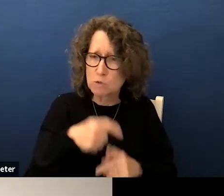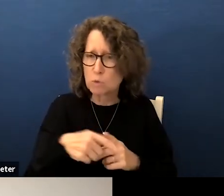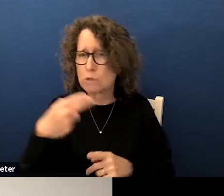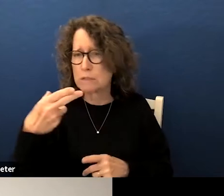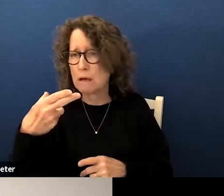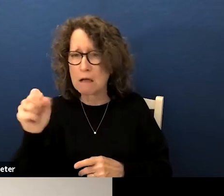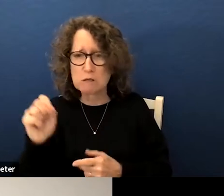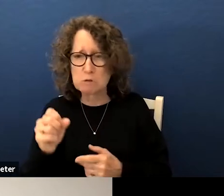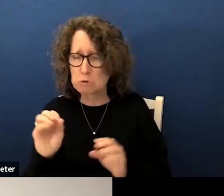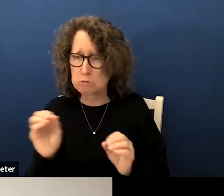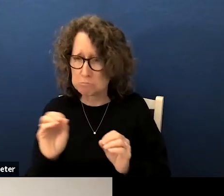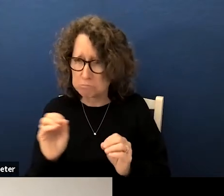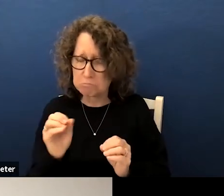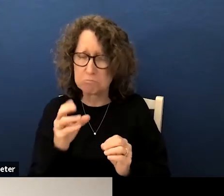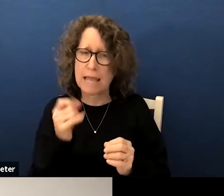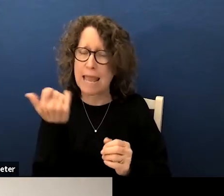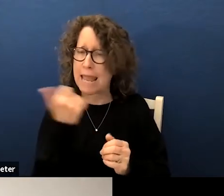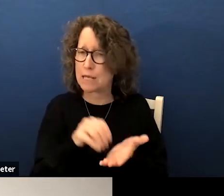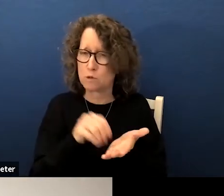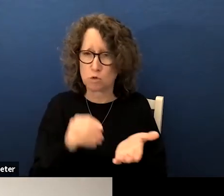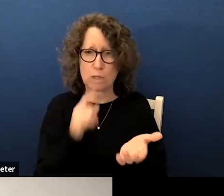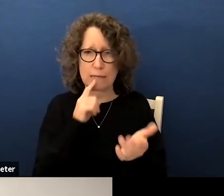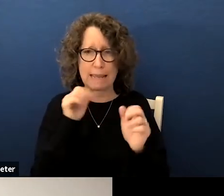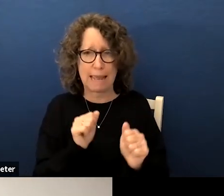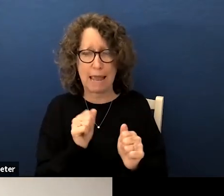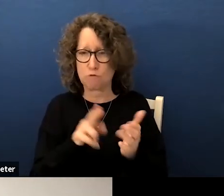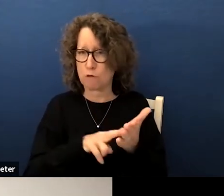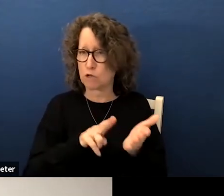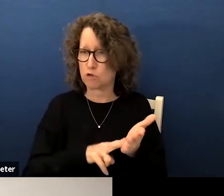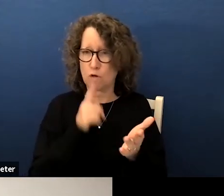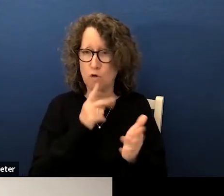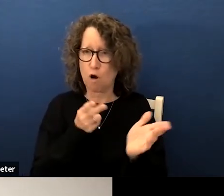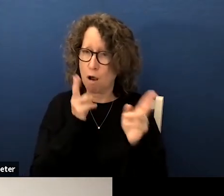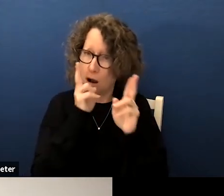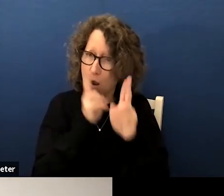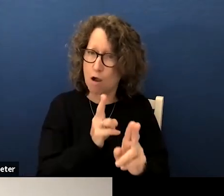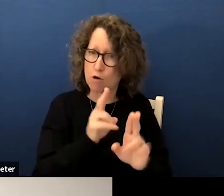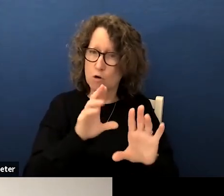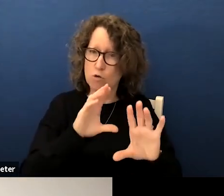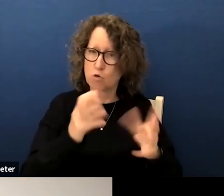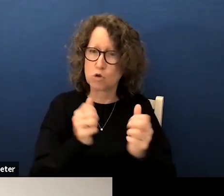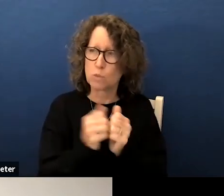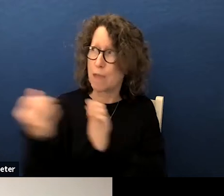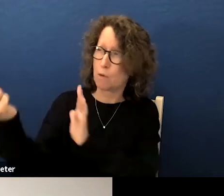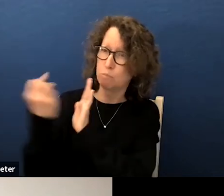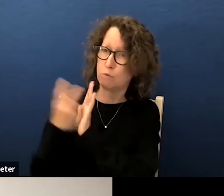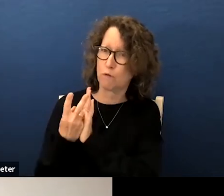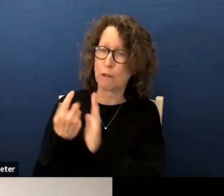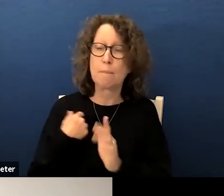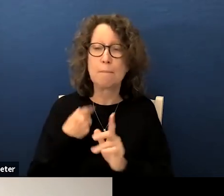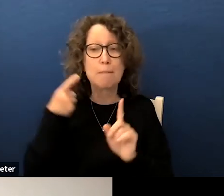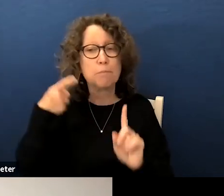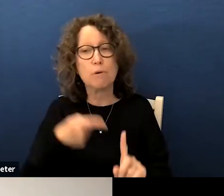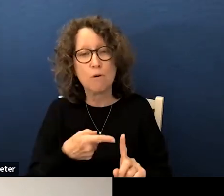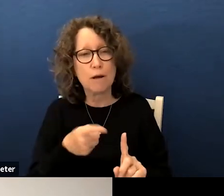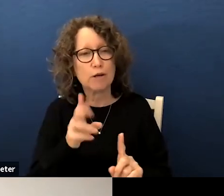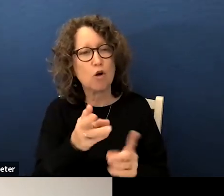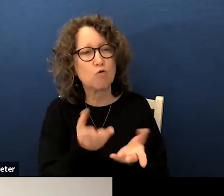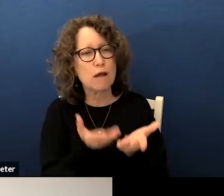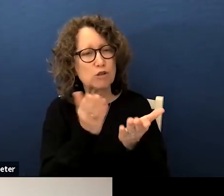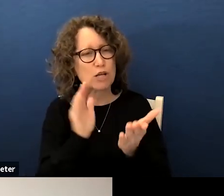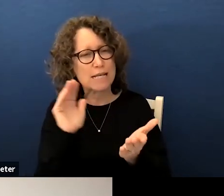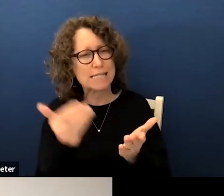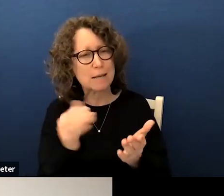high in fact any student is able to register for honors courses without approval my point your resolution